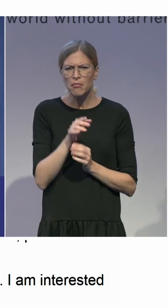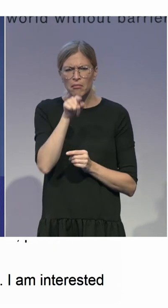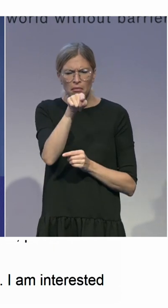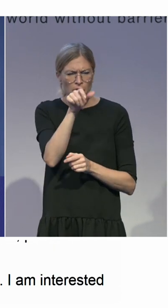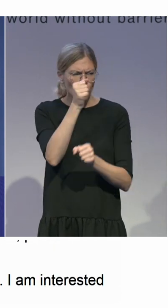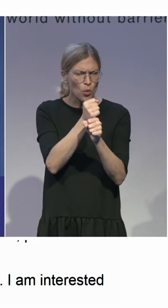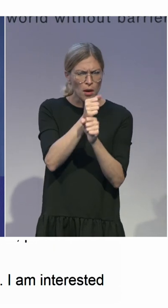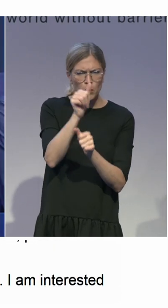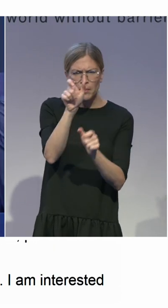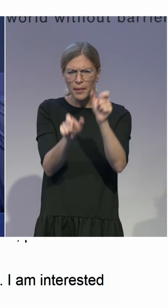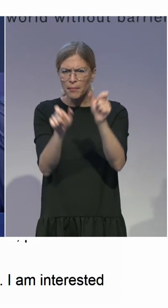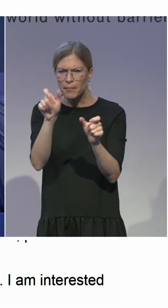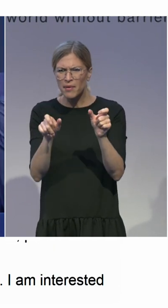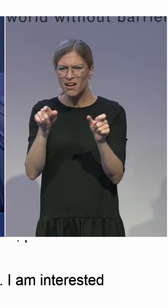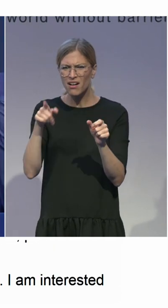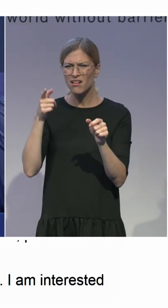institutionalized.